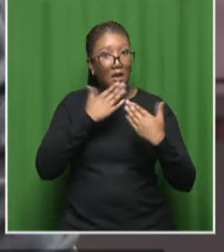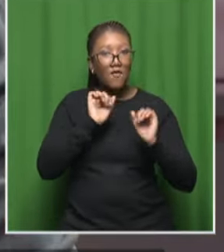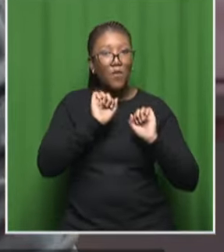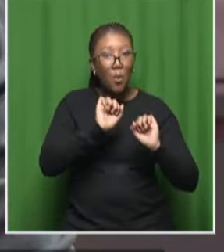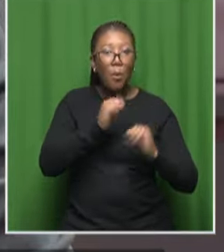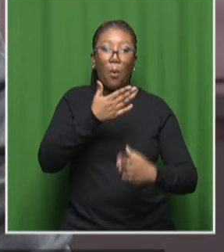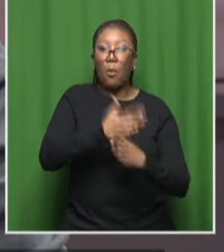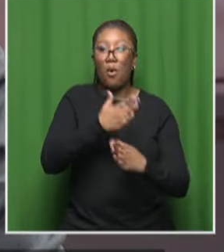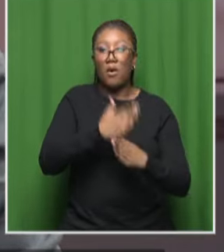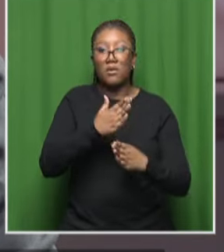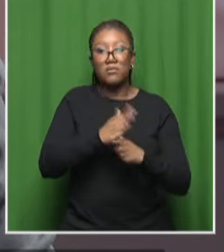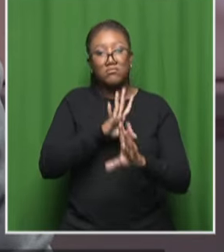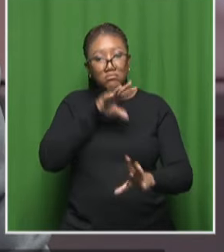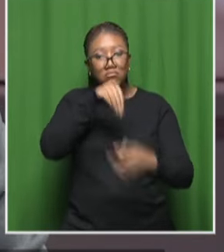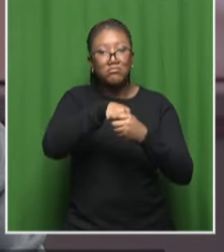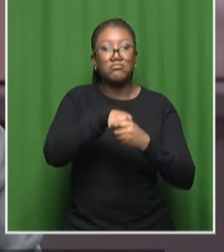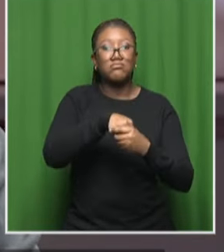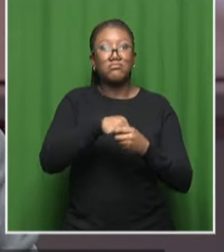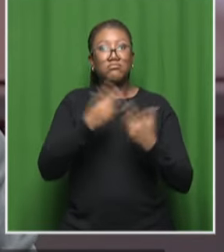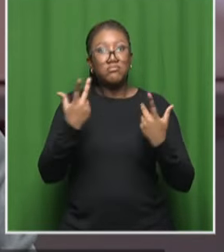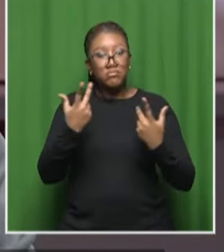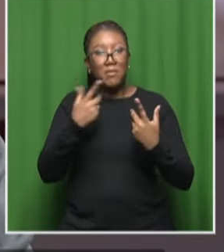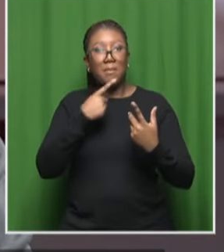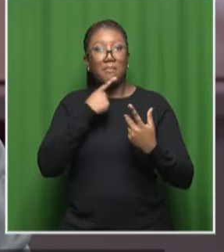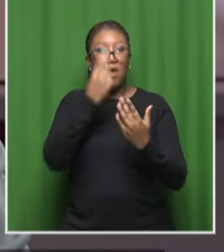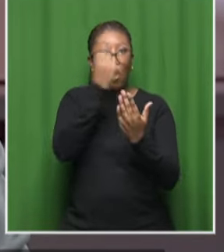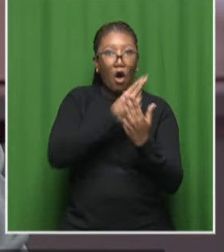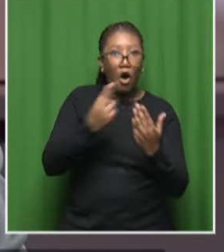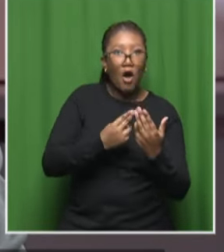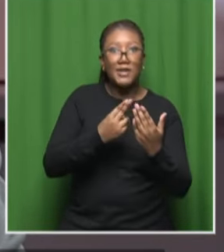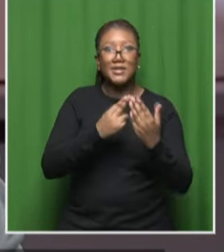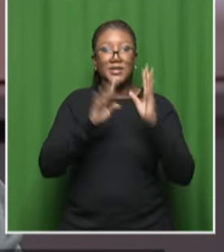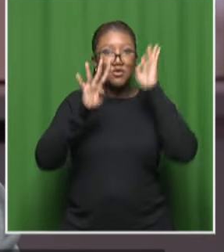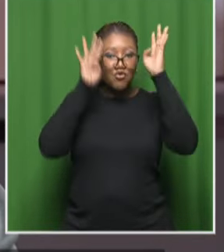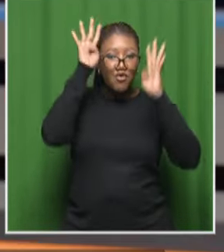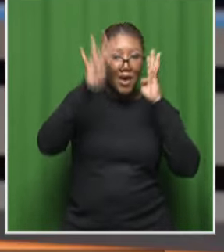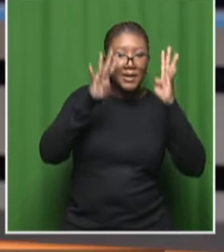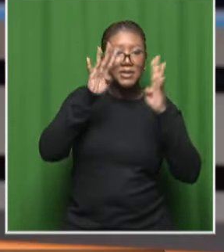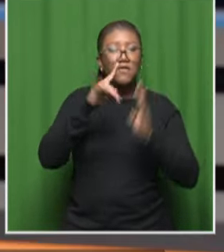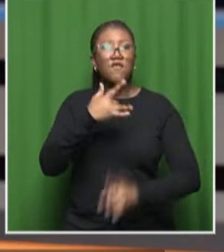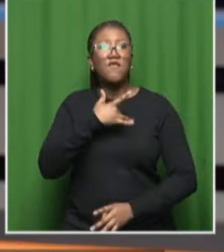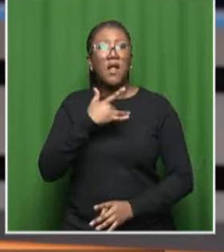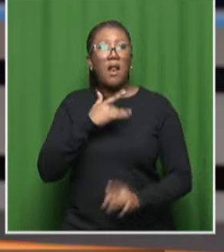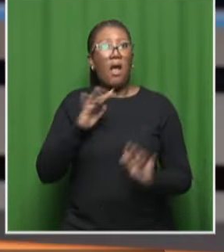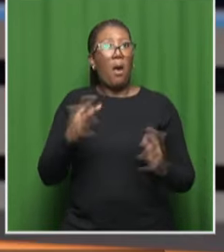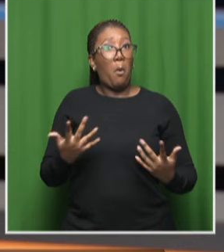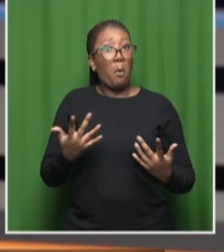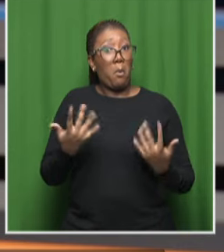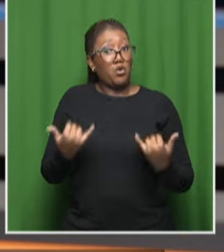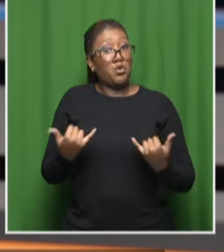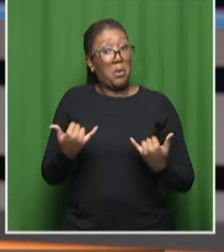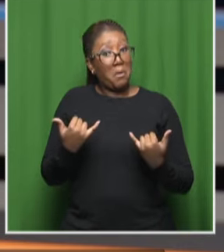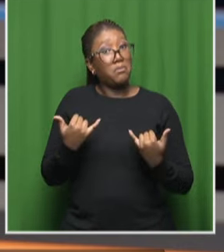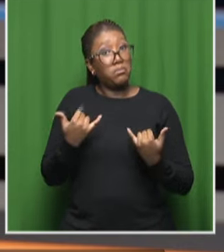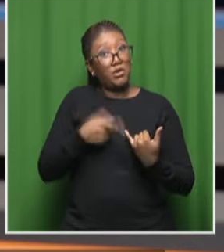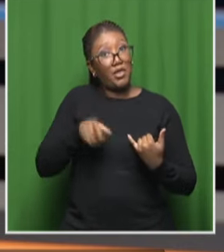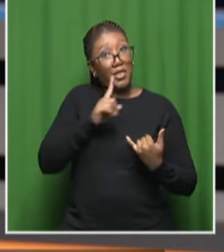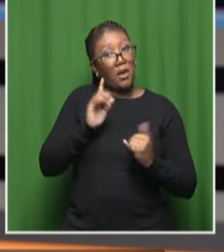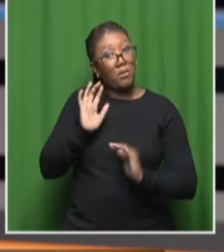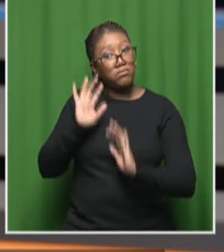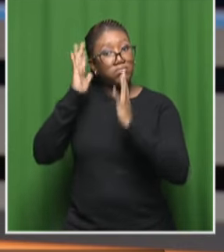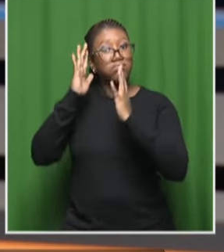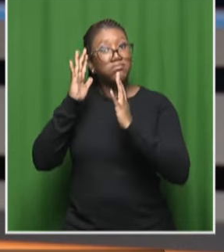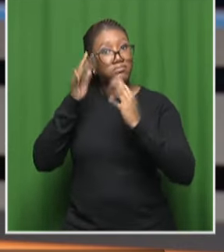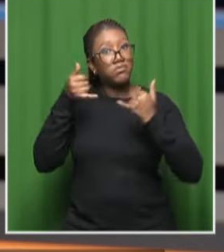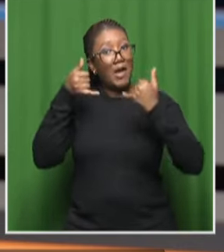unwavering contribution to the arts and creative sector in South Africa so how does it make you feel being honored and you know being